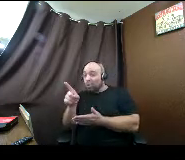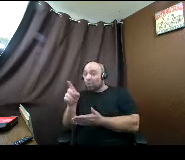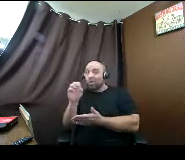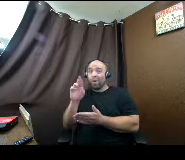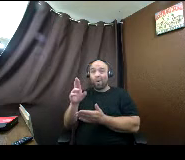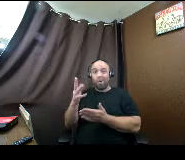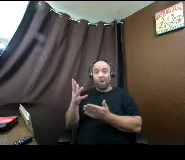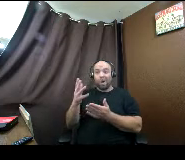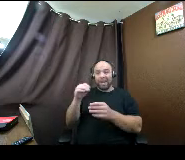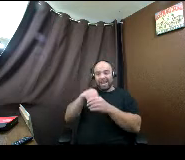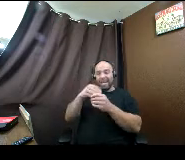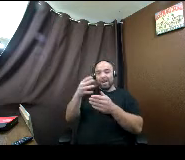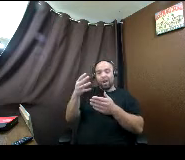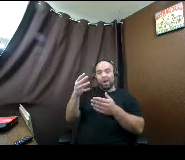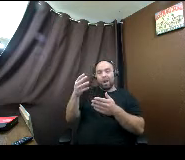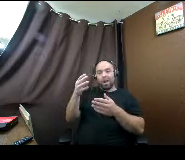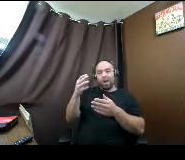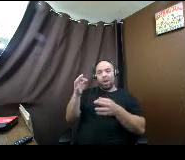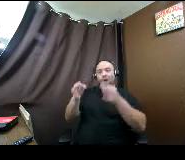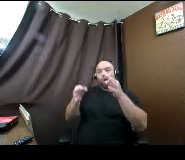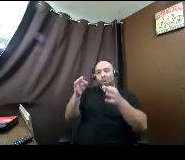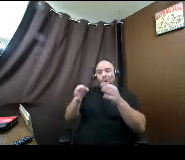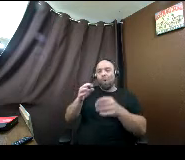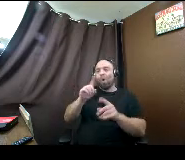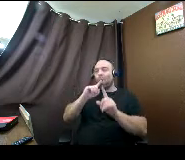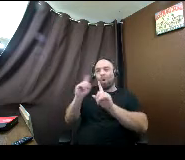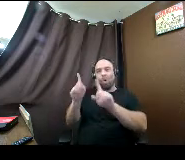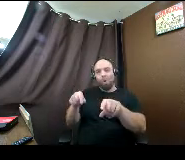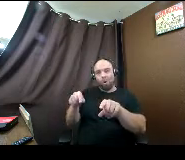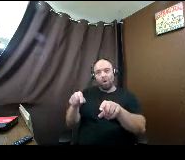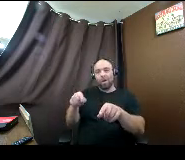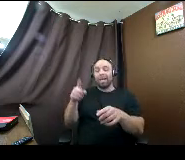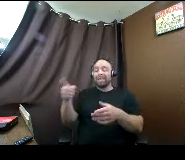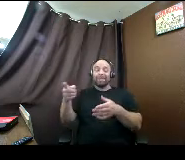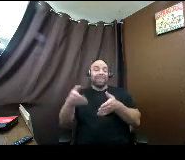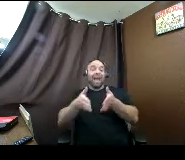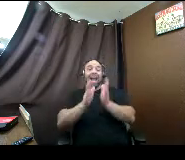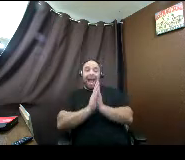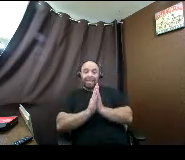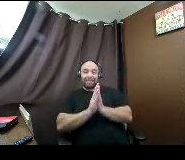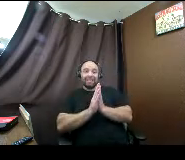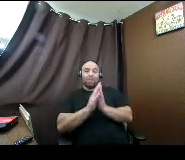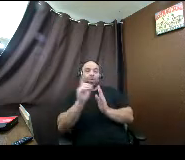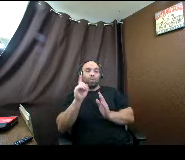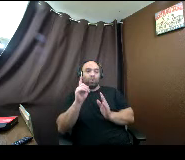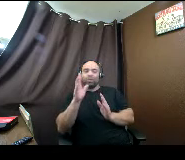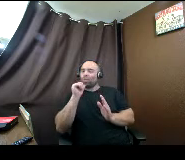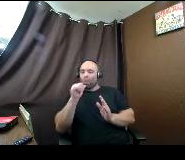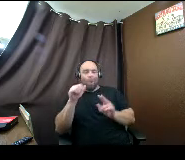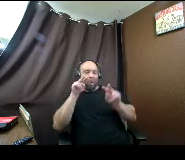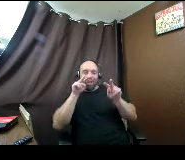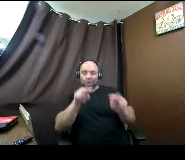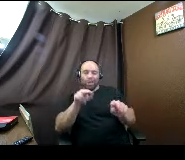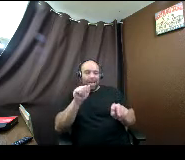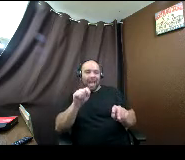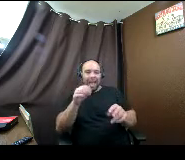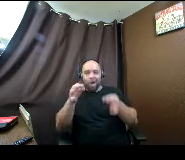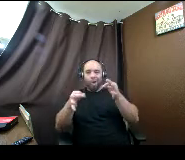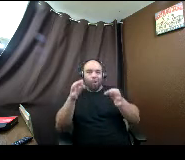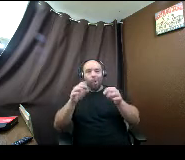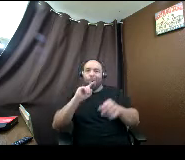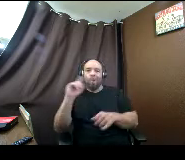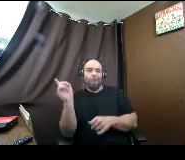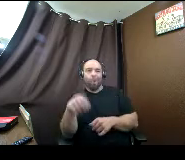court order? I would put the reality. They're asking for where the student's sleeping. but they're not going to look at the court order. they're going to look at. they're going to